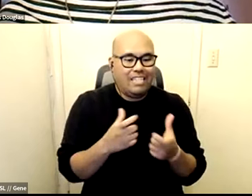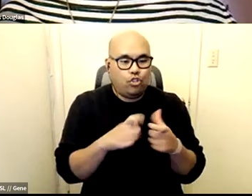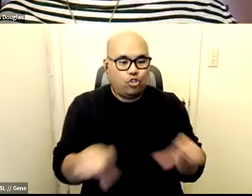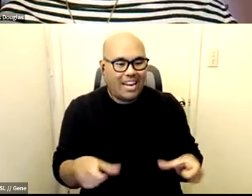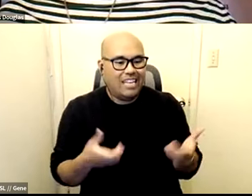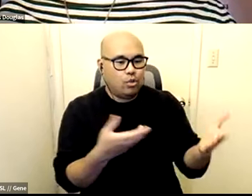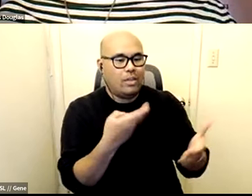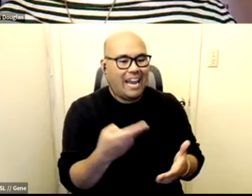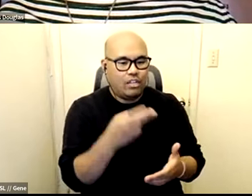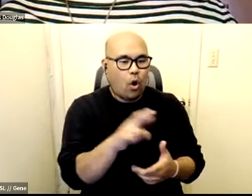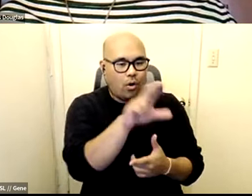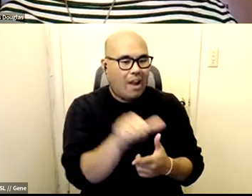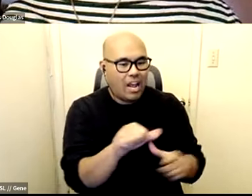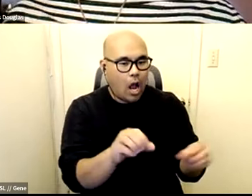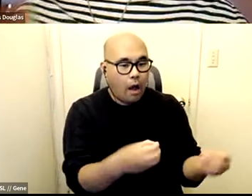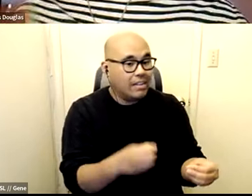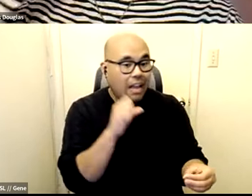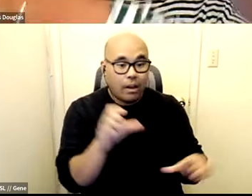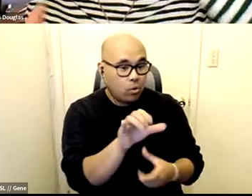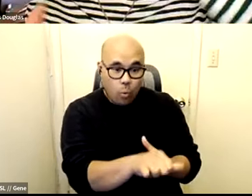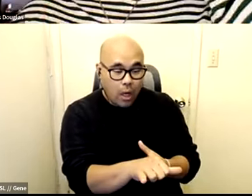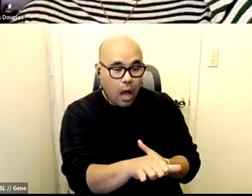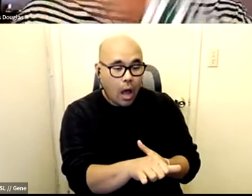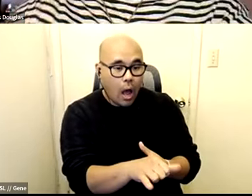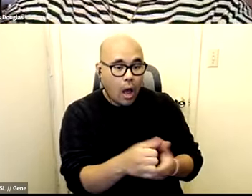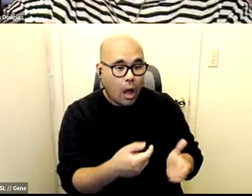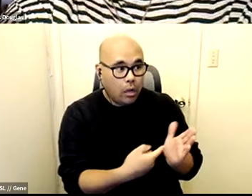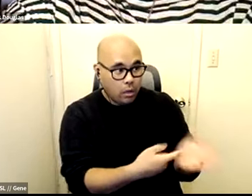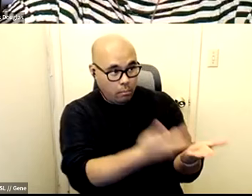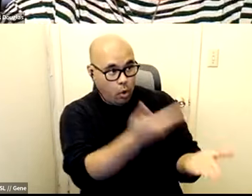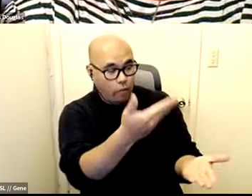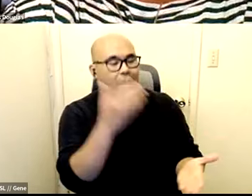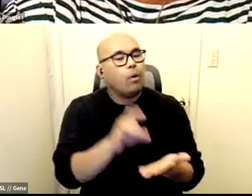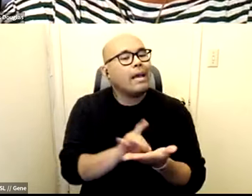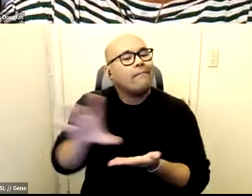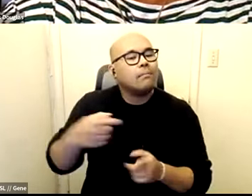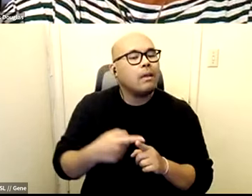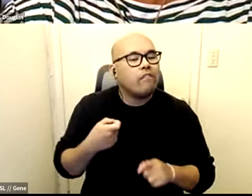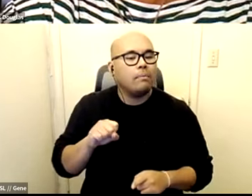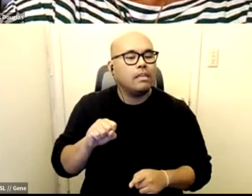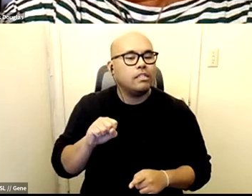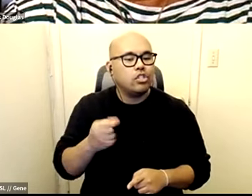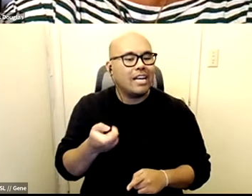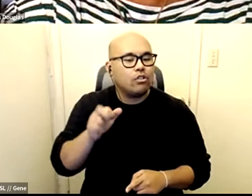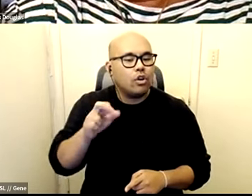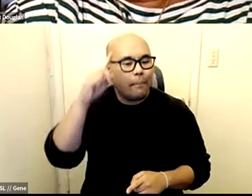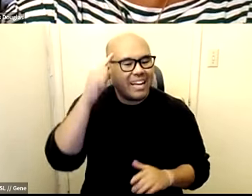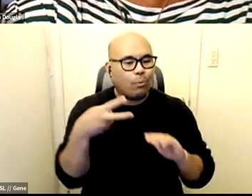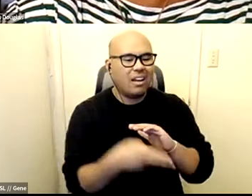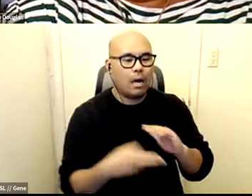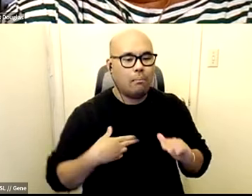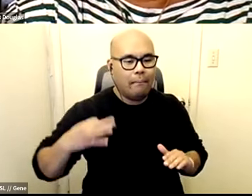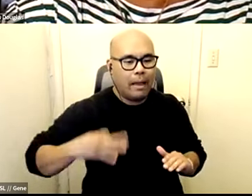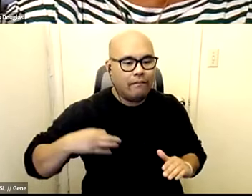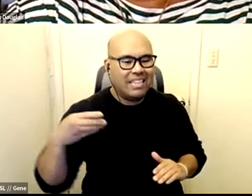didn't bring my paycheck to the hra office then i was going to be evicted from the shelter because they were going to cut the benefits that